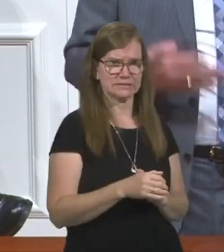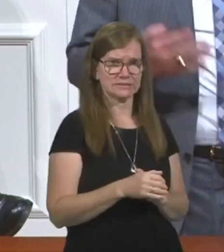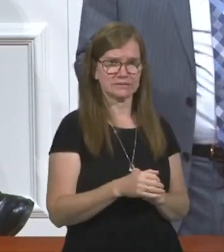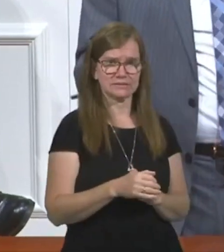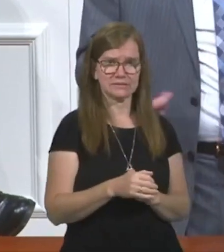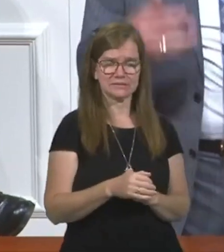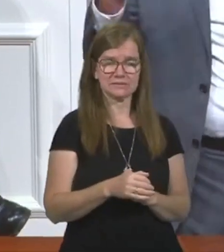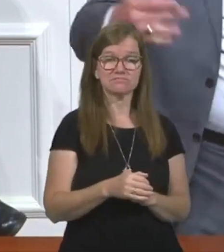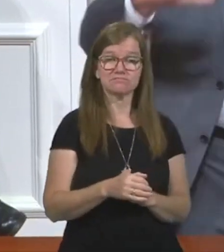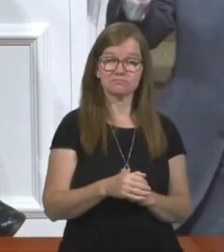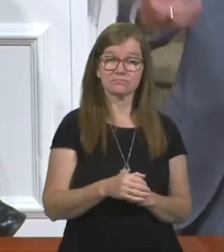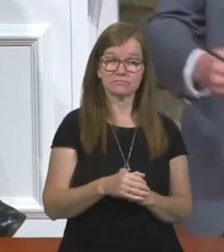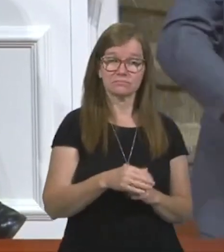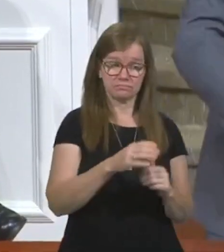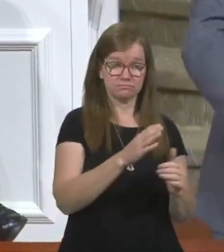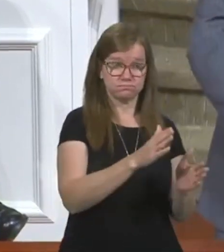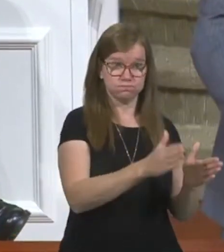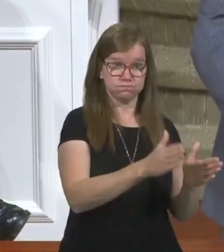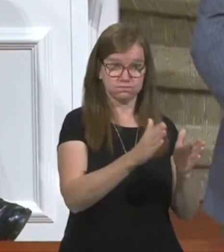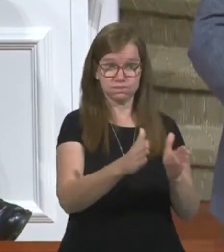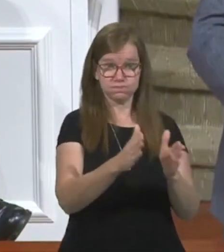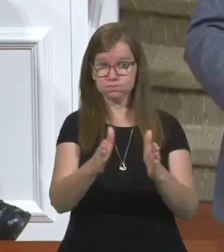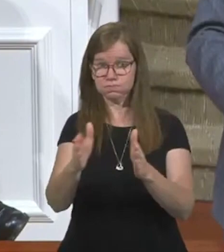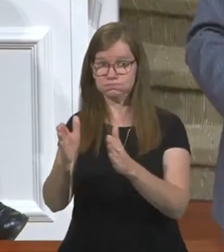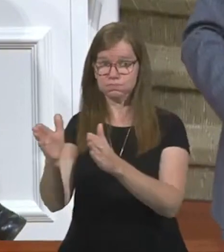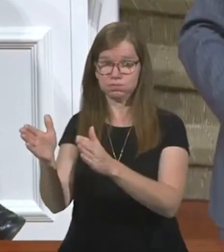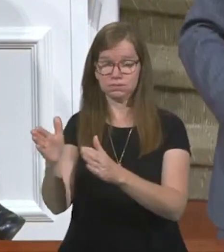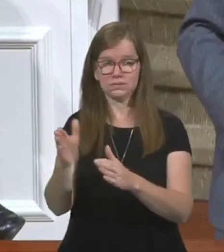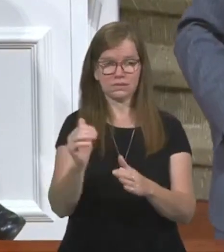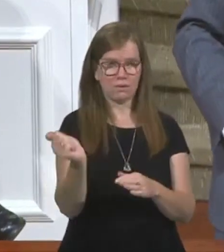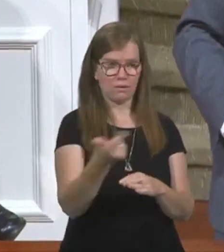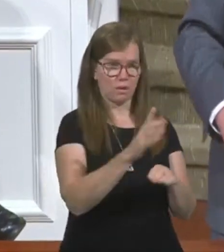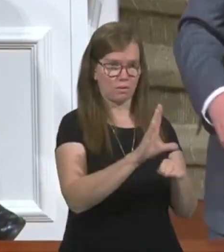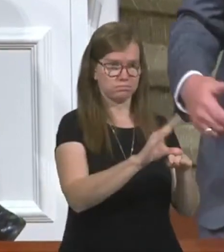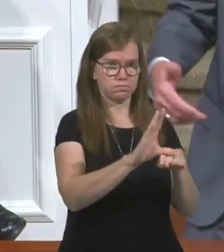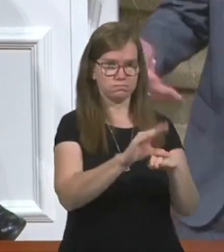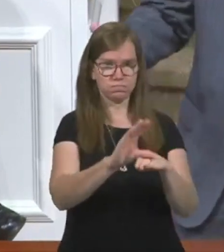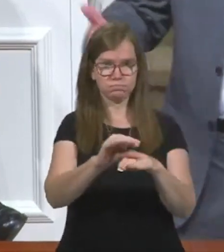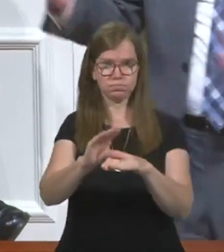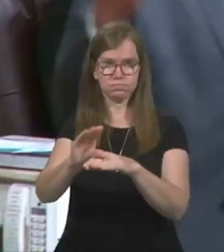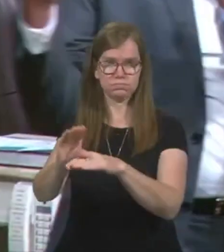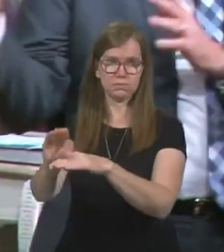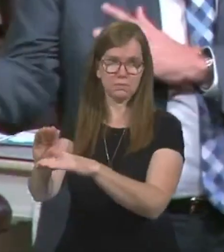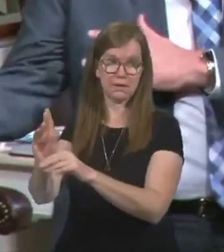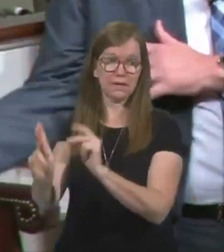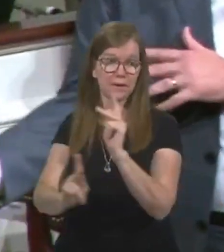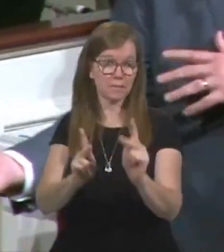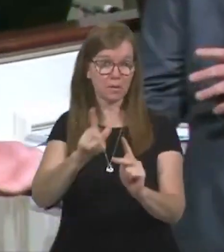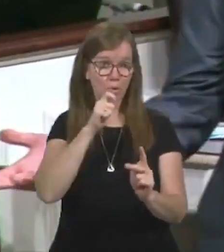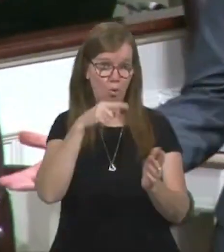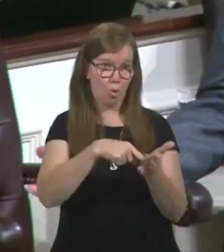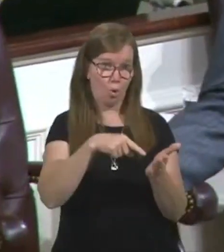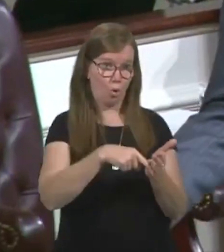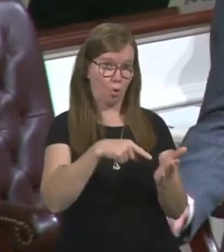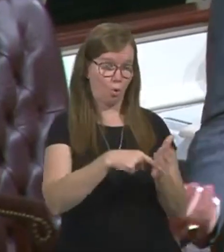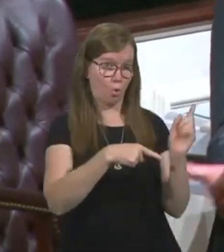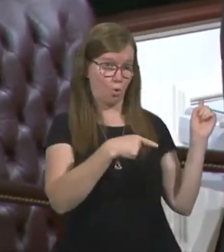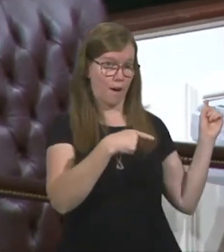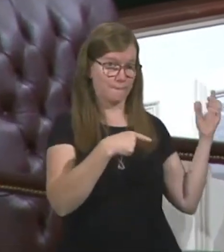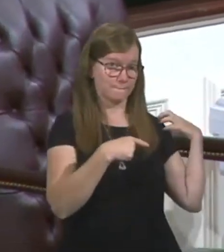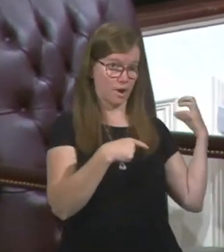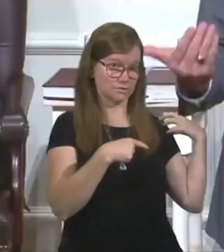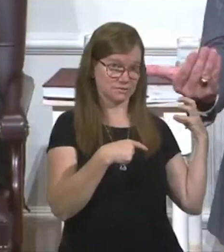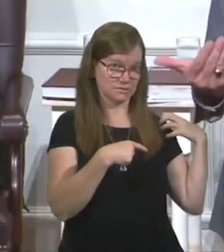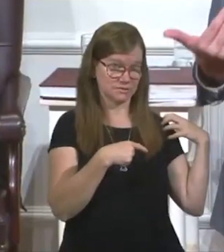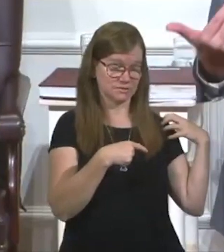Well, sure enough, one after the other, he gave all these brother-in-law deals to these people who own his boss. And